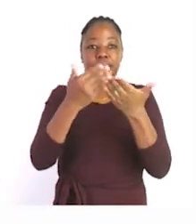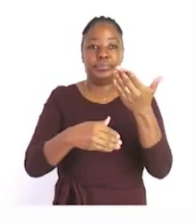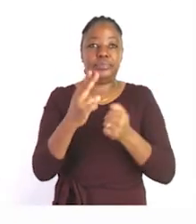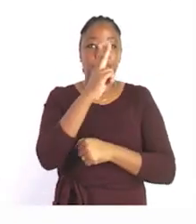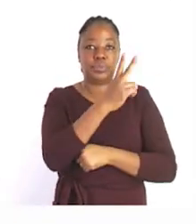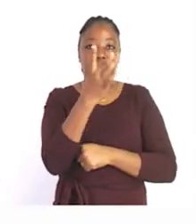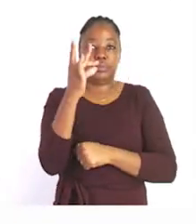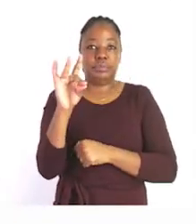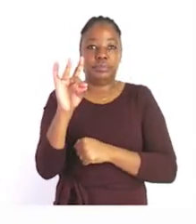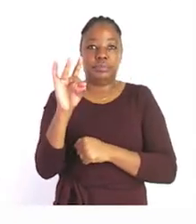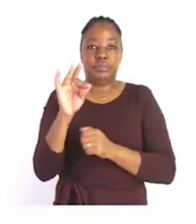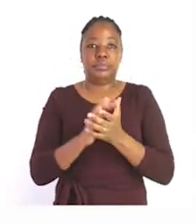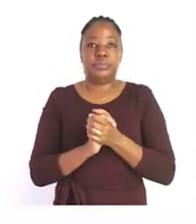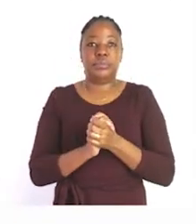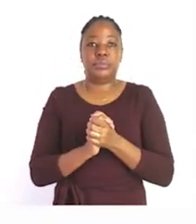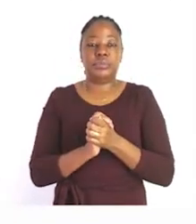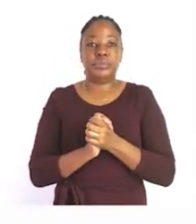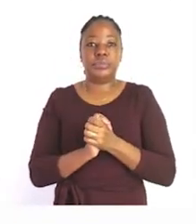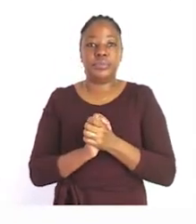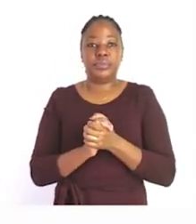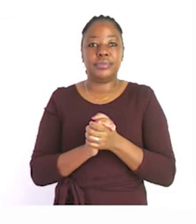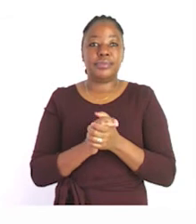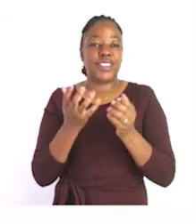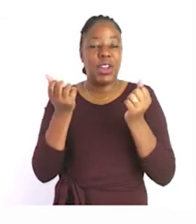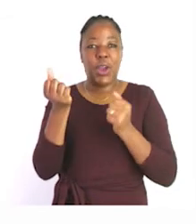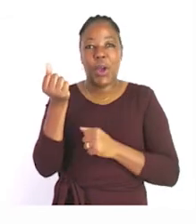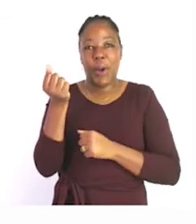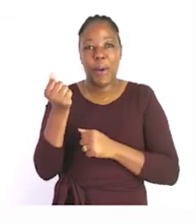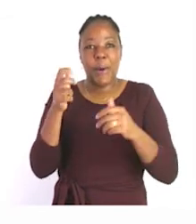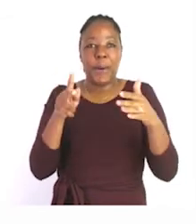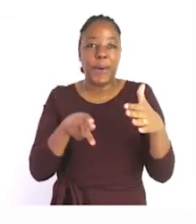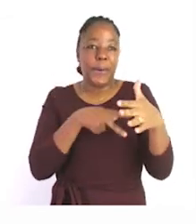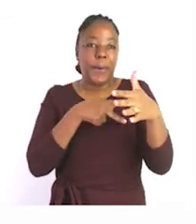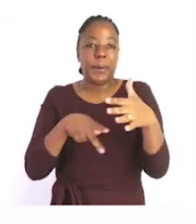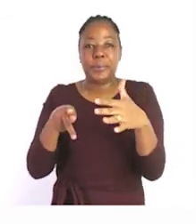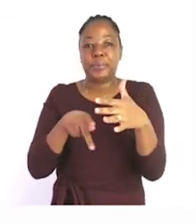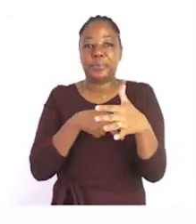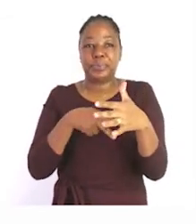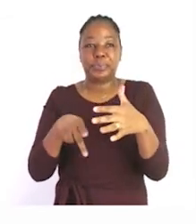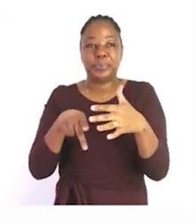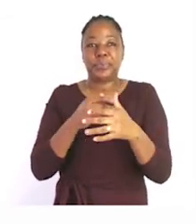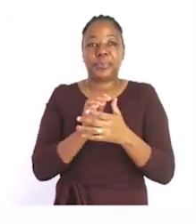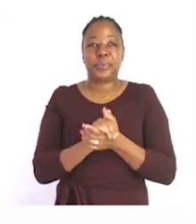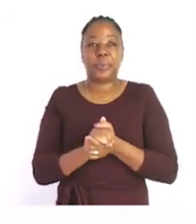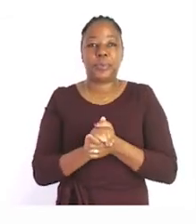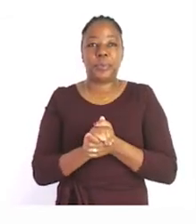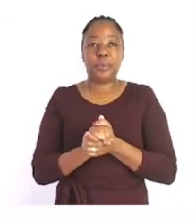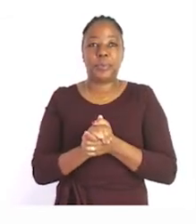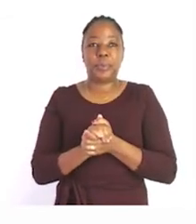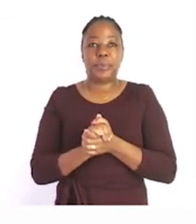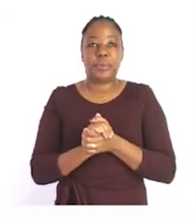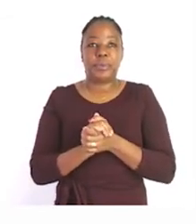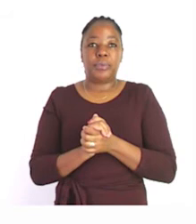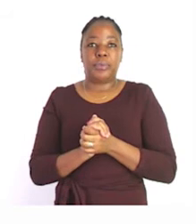on page 28 we have another beautiful poem but this one is mainly for the grade